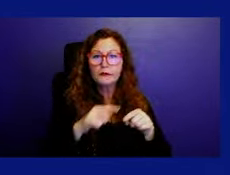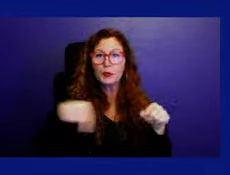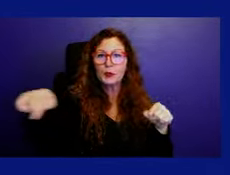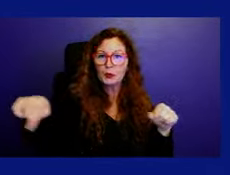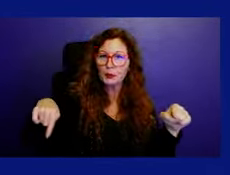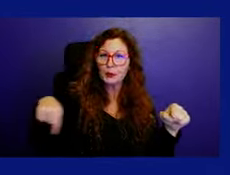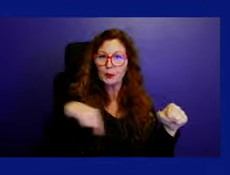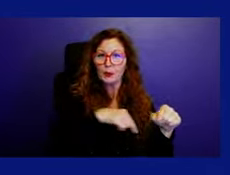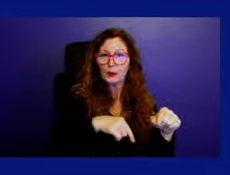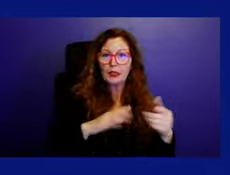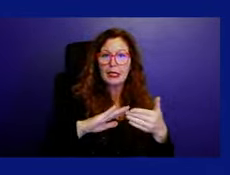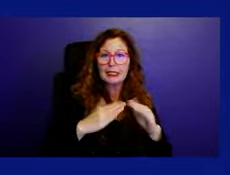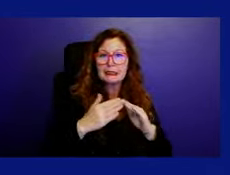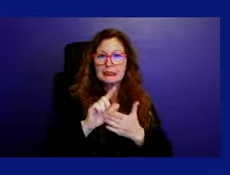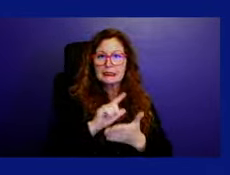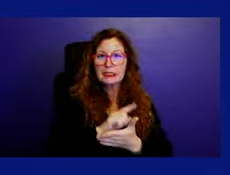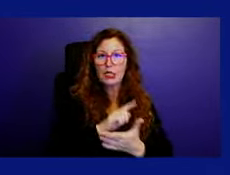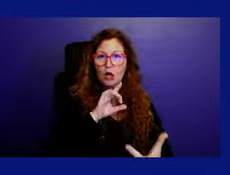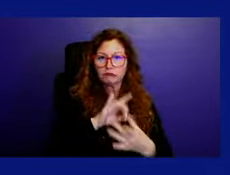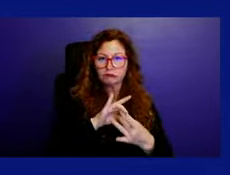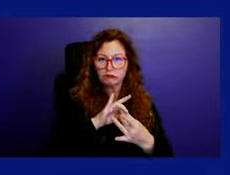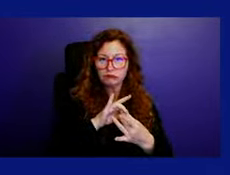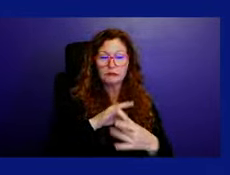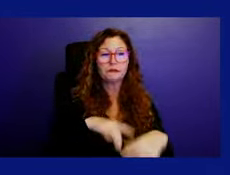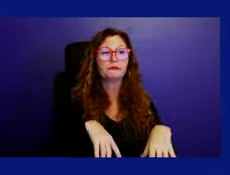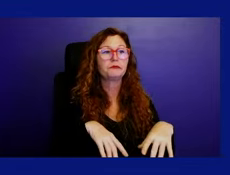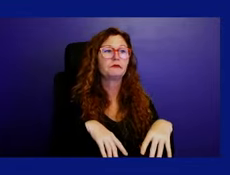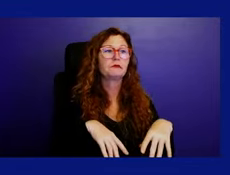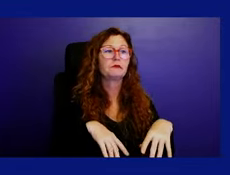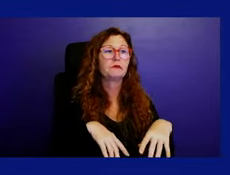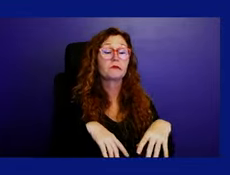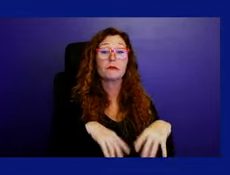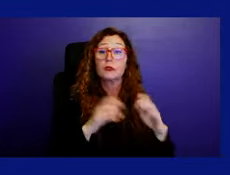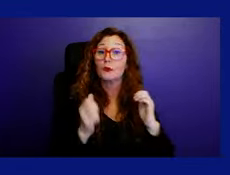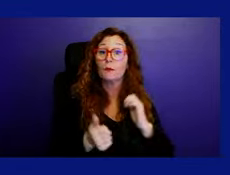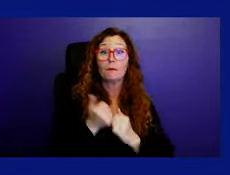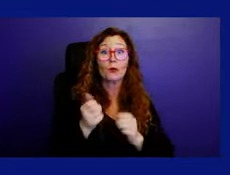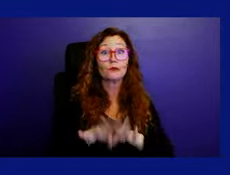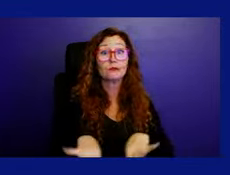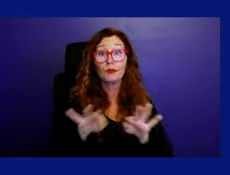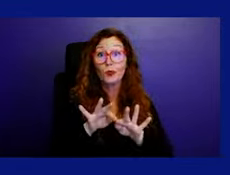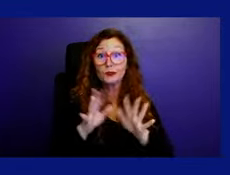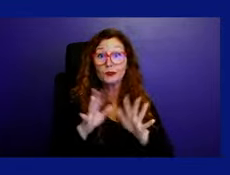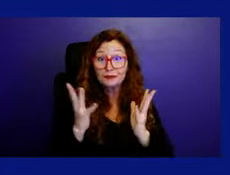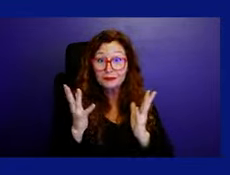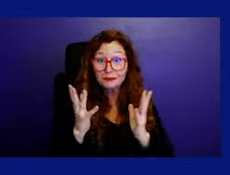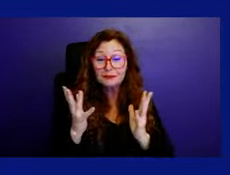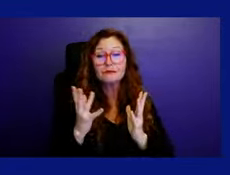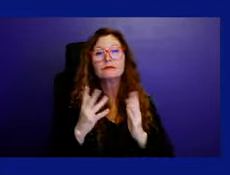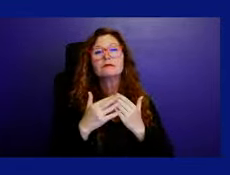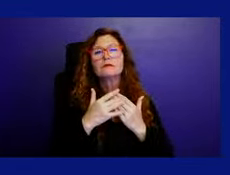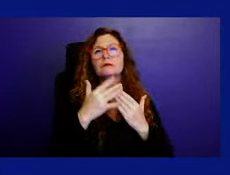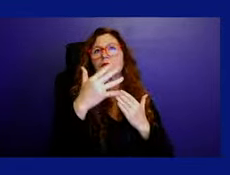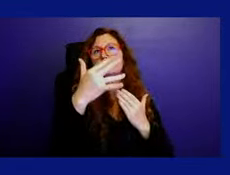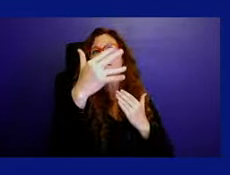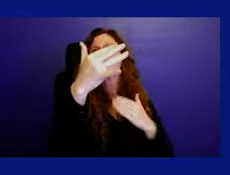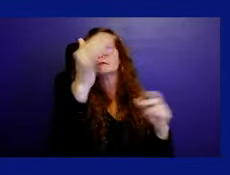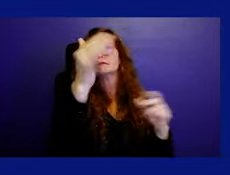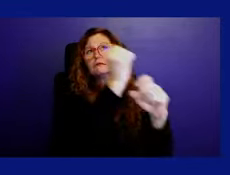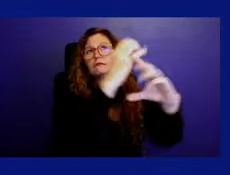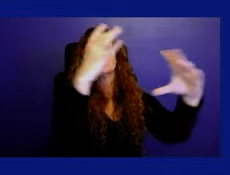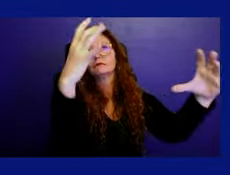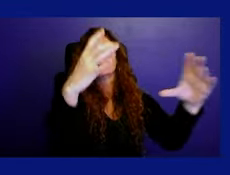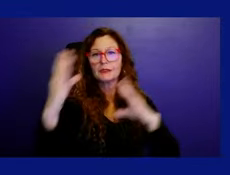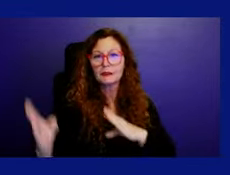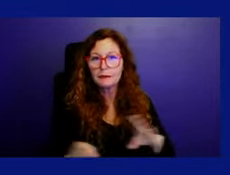And last, and what I think is probably the most important function that we do is we develop the long-term vision and policies for the city. And that's usually